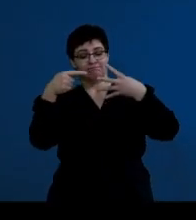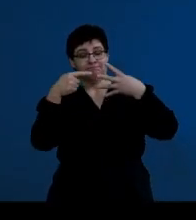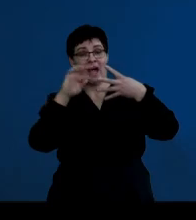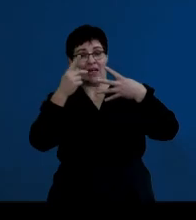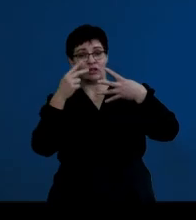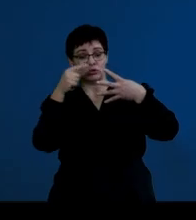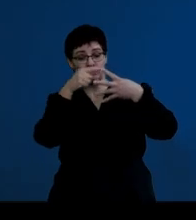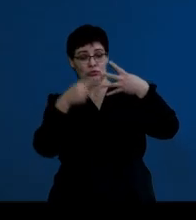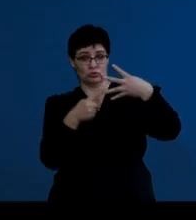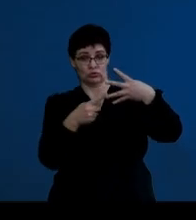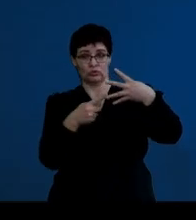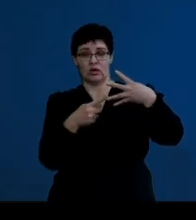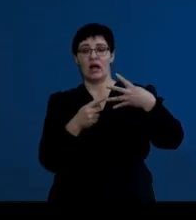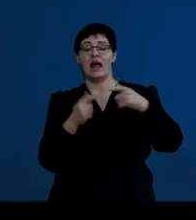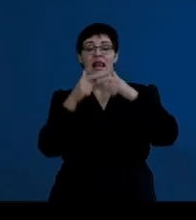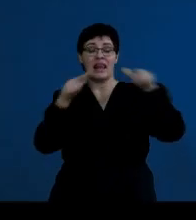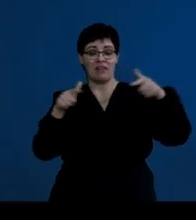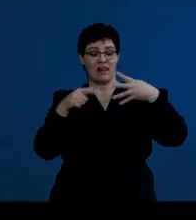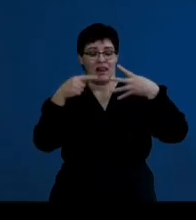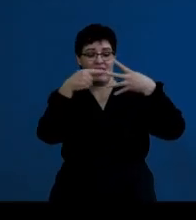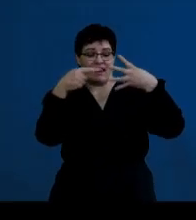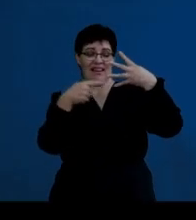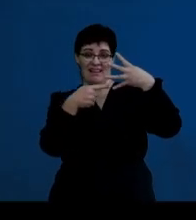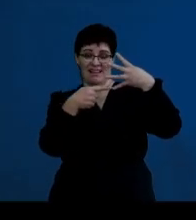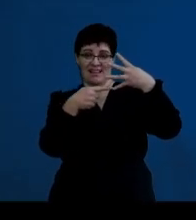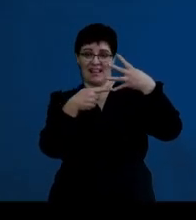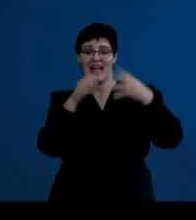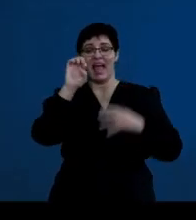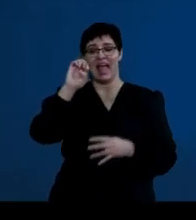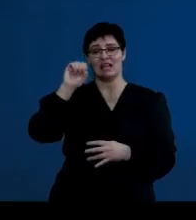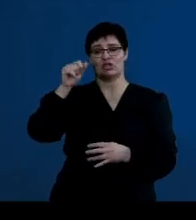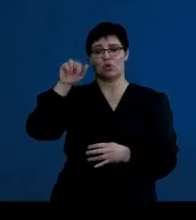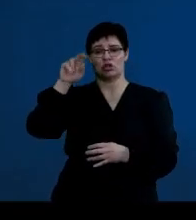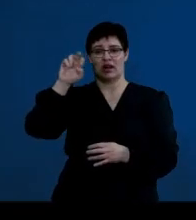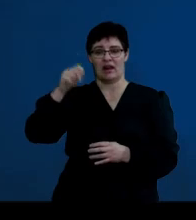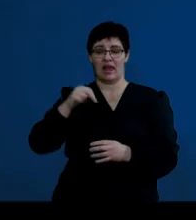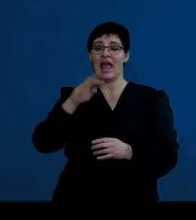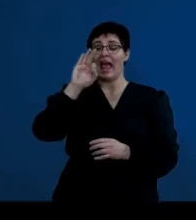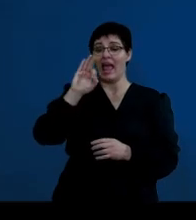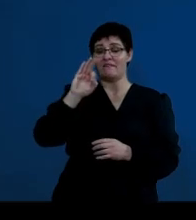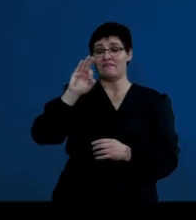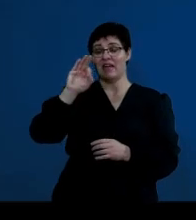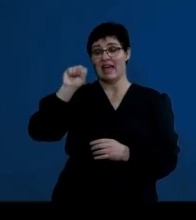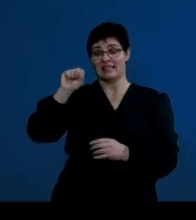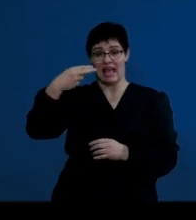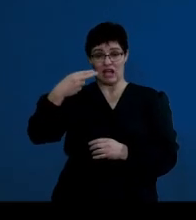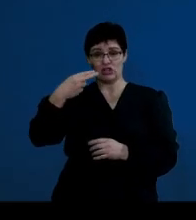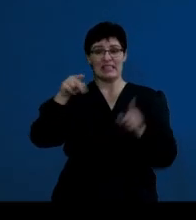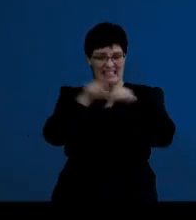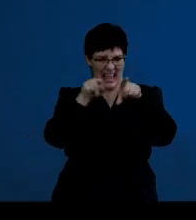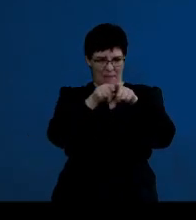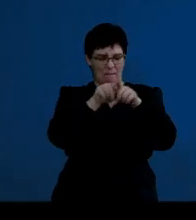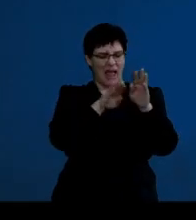the levels of estrogen, which we see very similar to FSH levels increasing and then